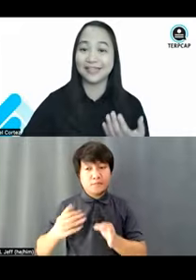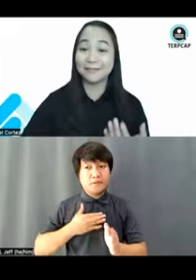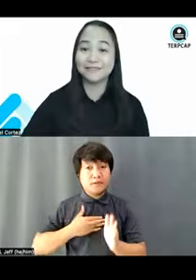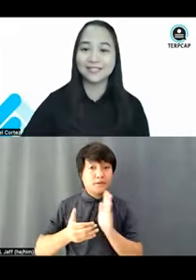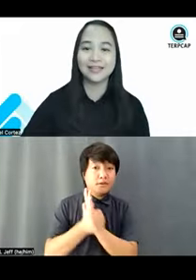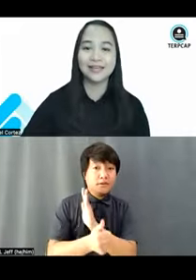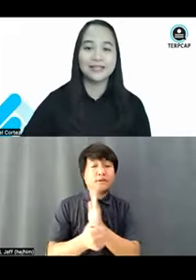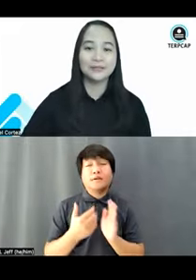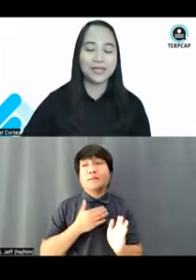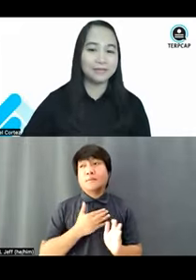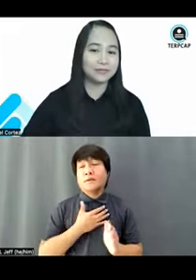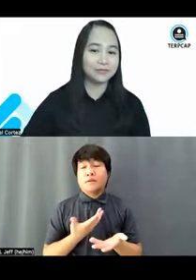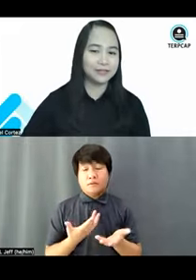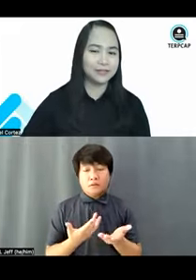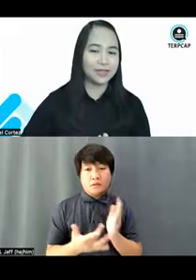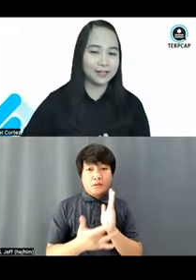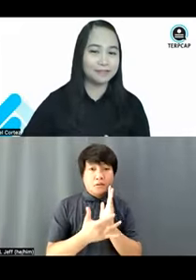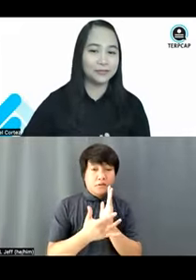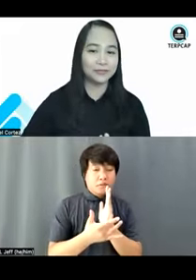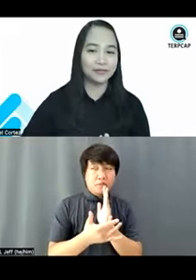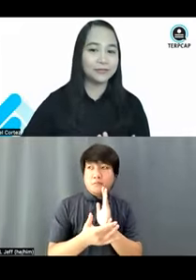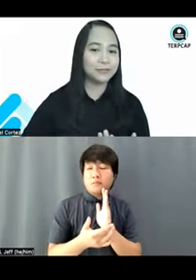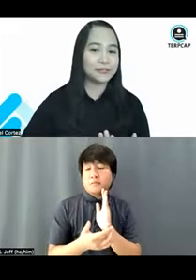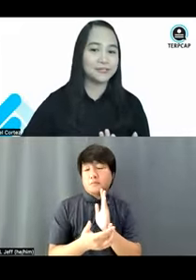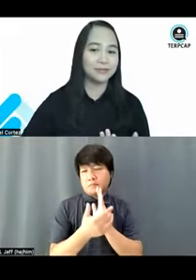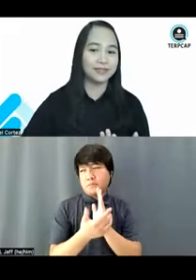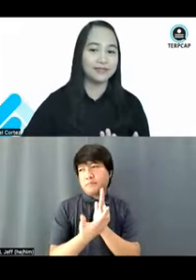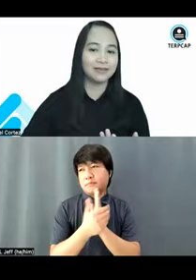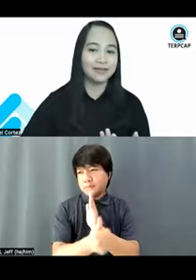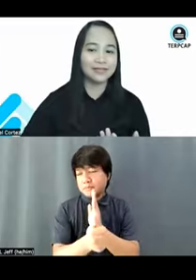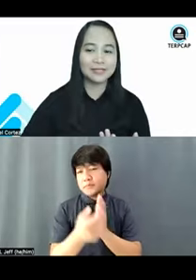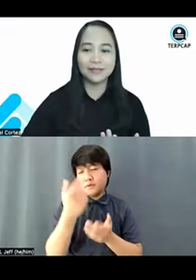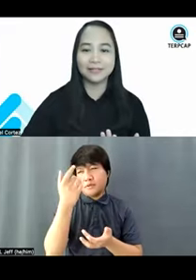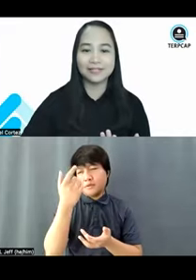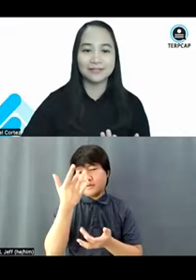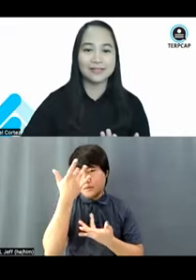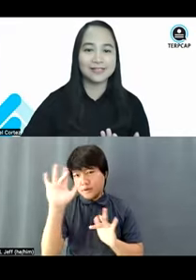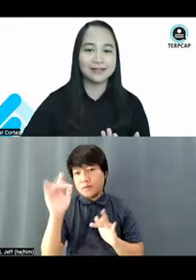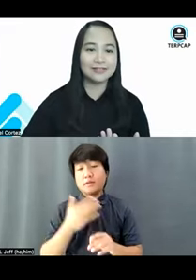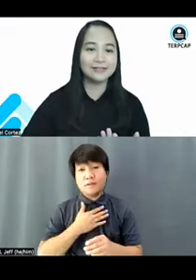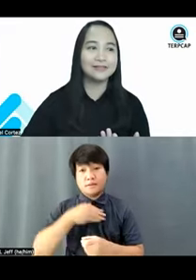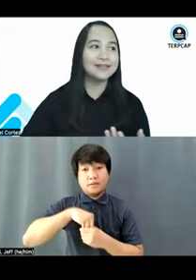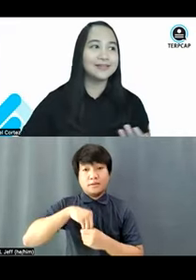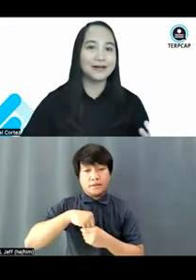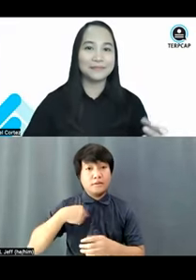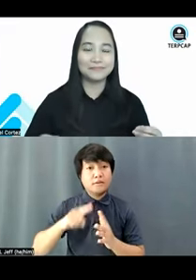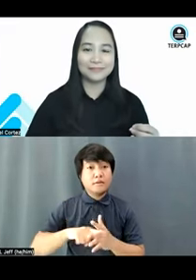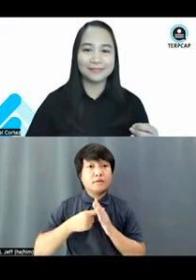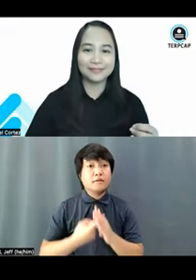and my gifts to be able to be of help to other persons with disabilities, you know, I started to